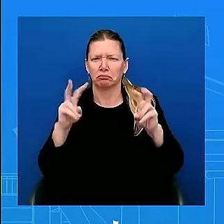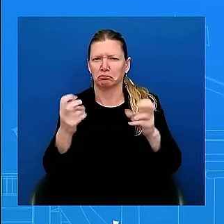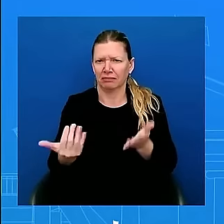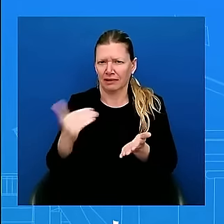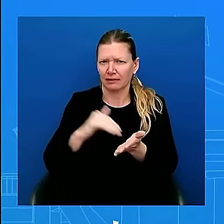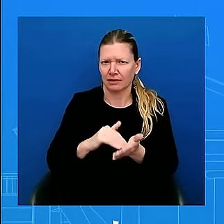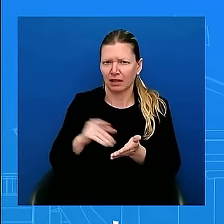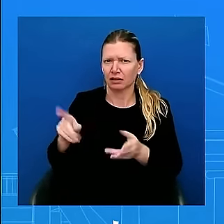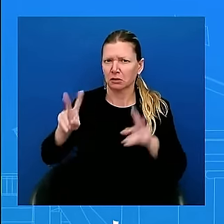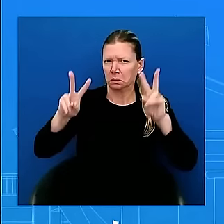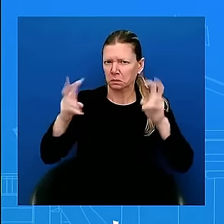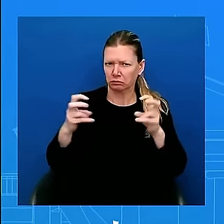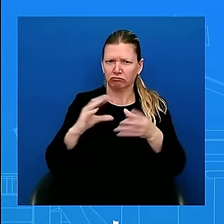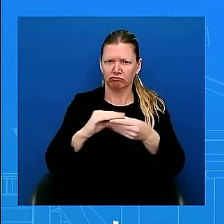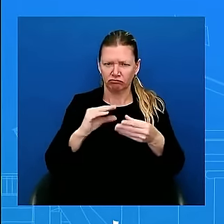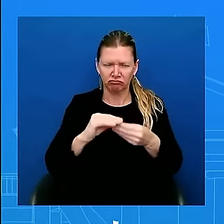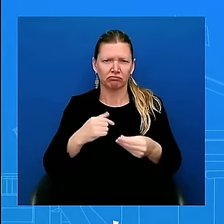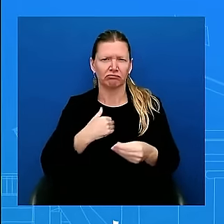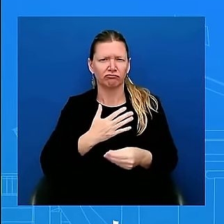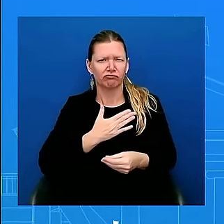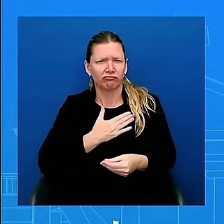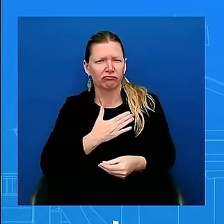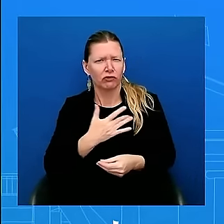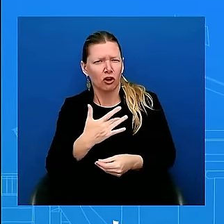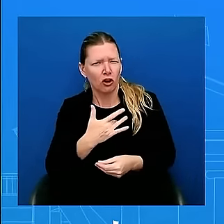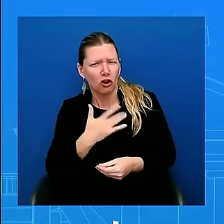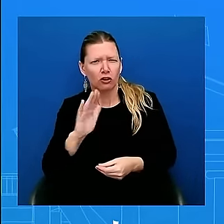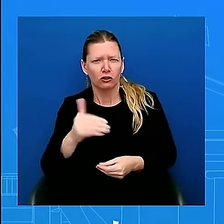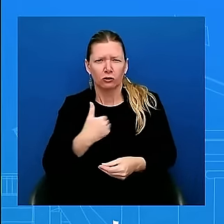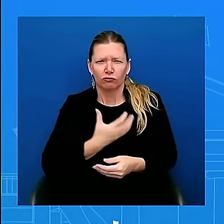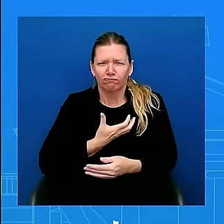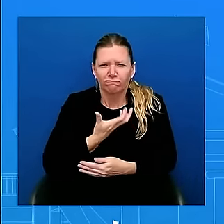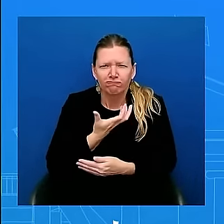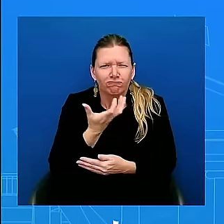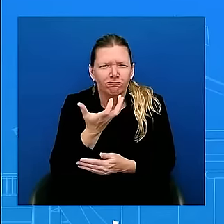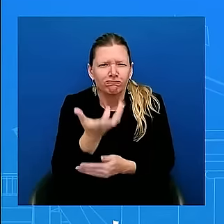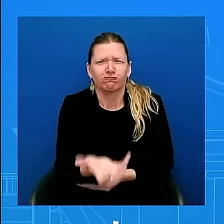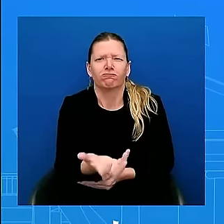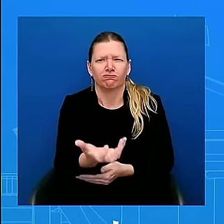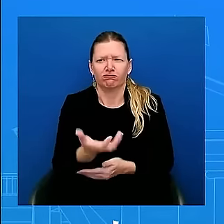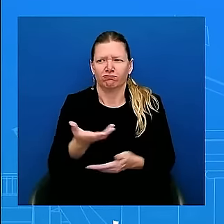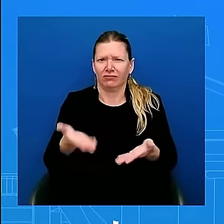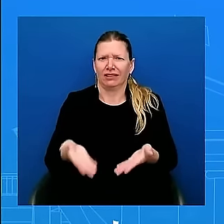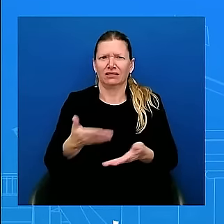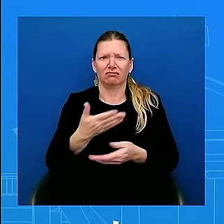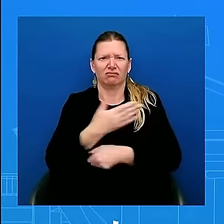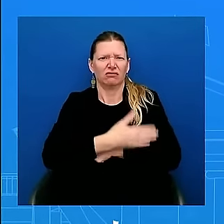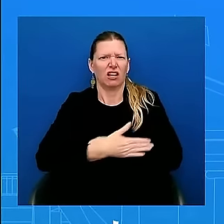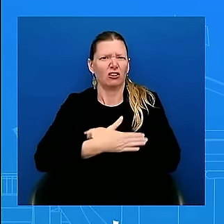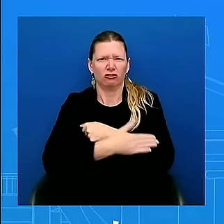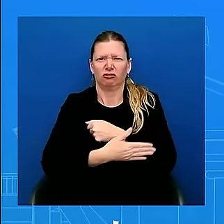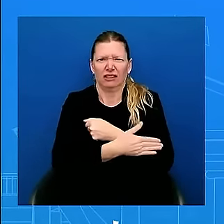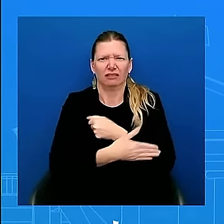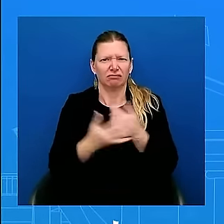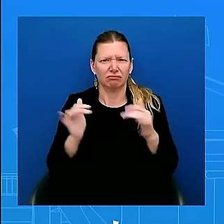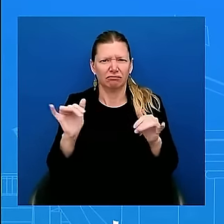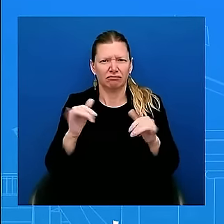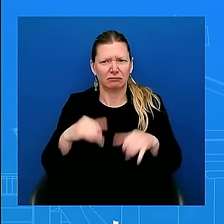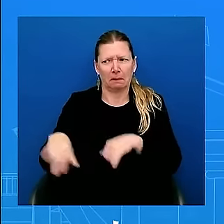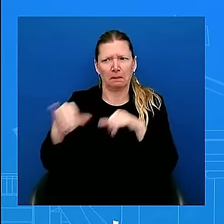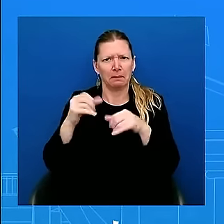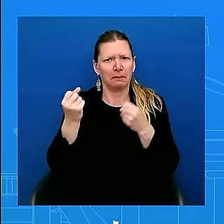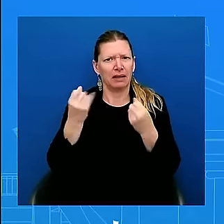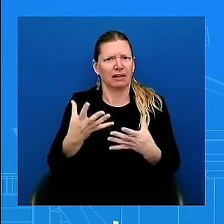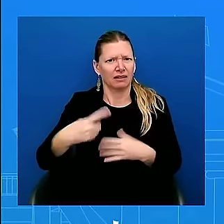times in return with the love and support of the American people. He made clear last night that over the next